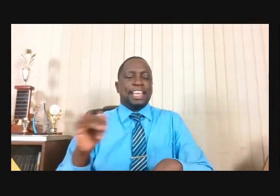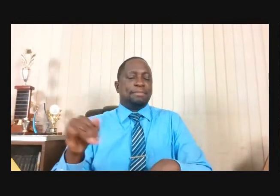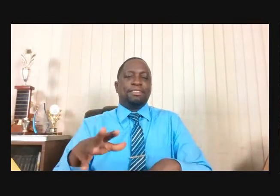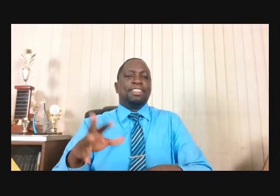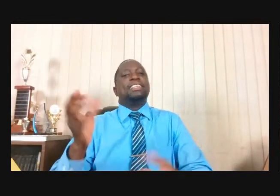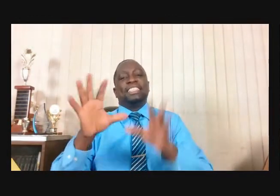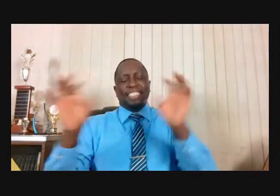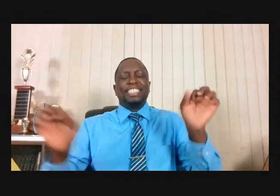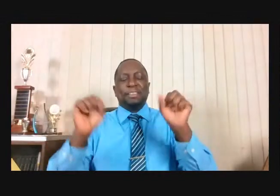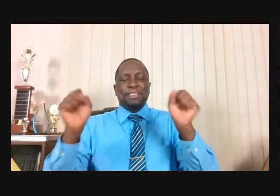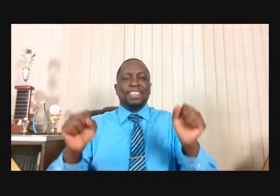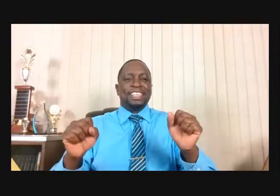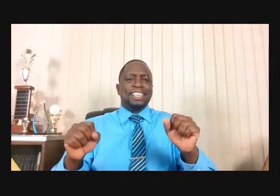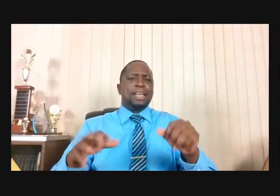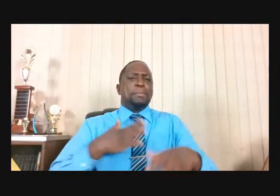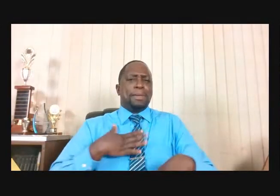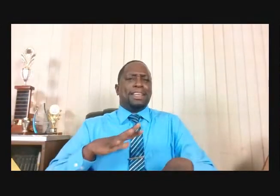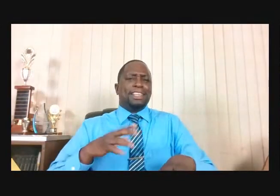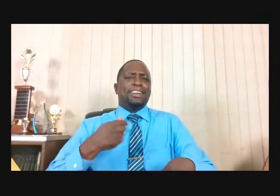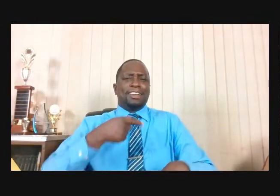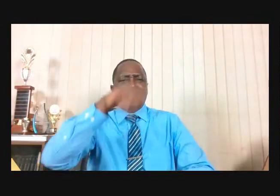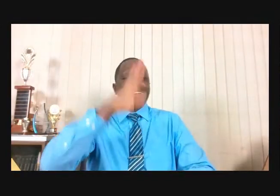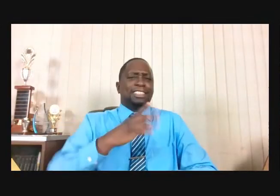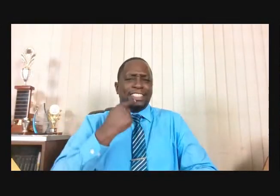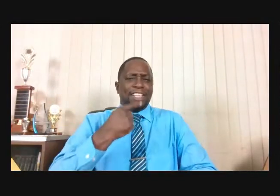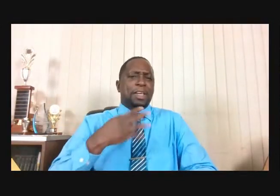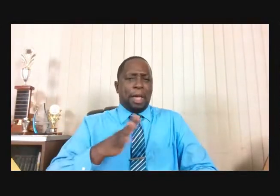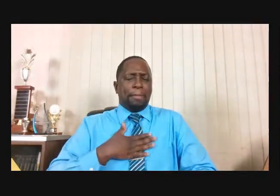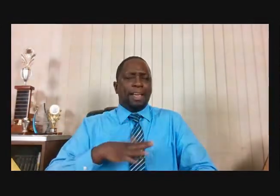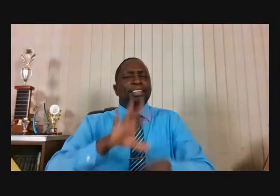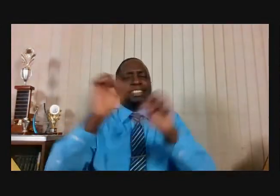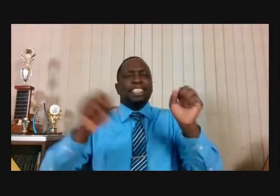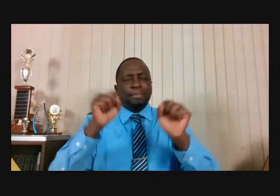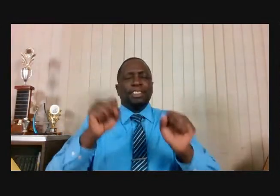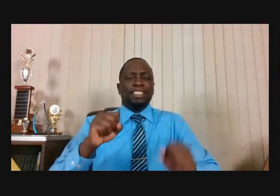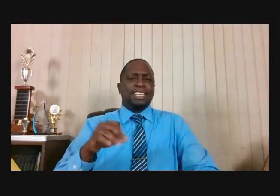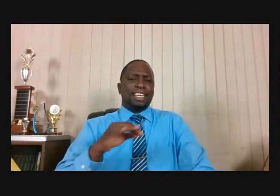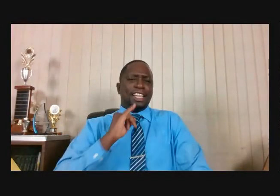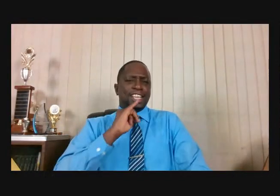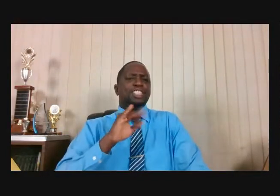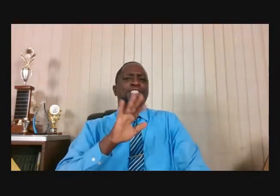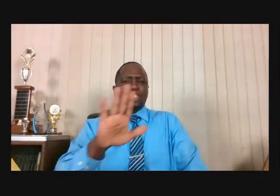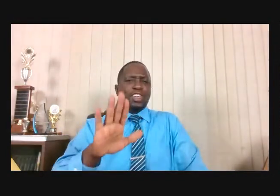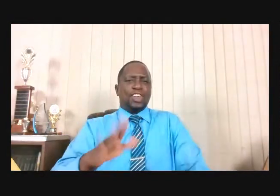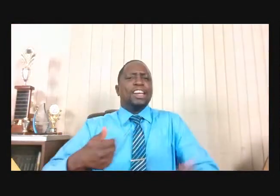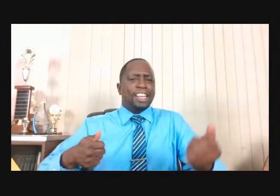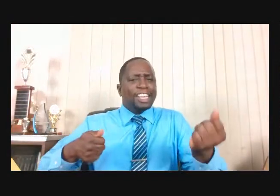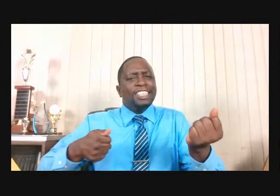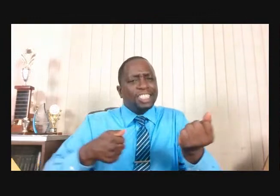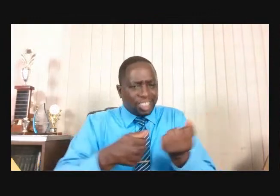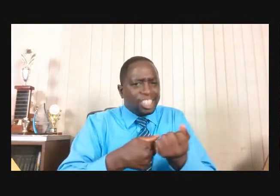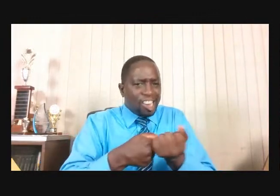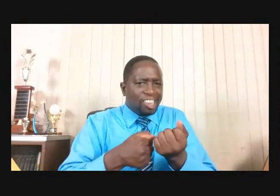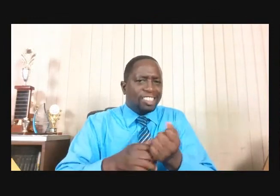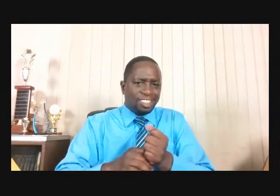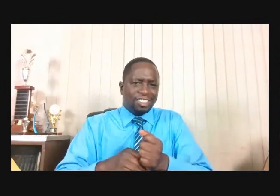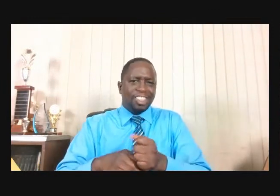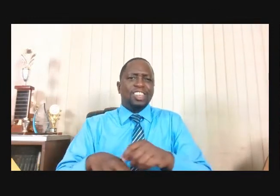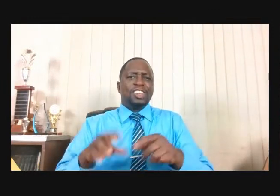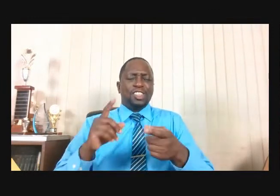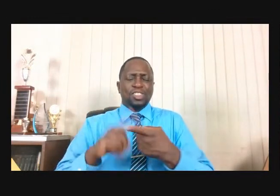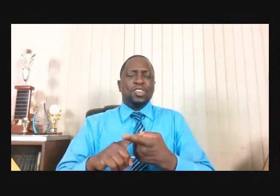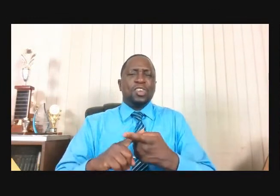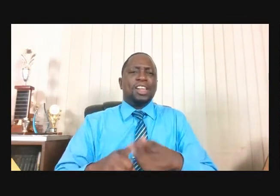charger. It will charge you. It will rejuvenate you when you rest on the Sabbath. By faith, I will